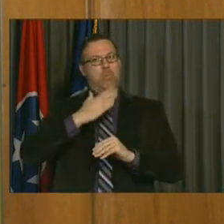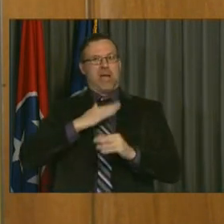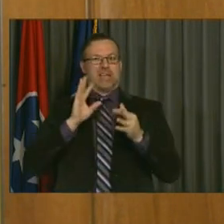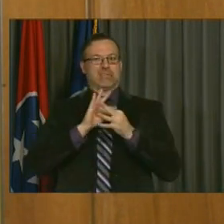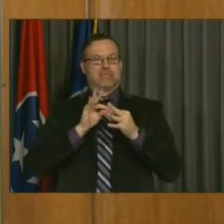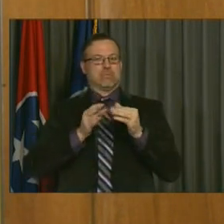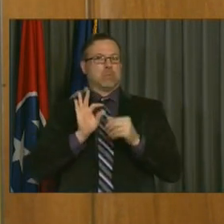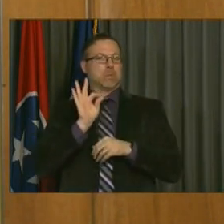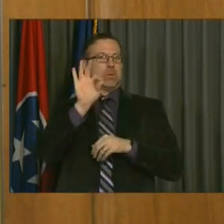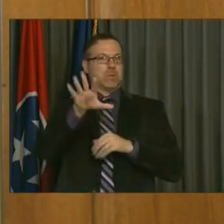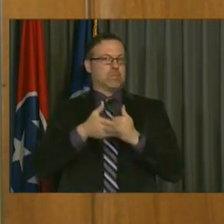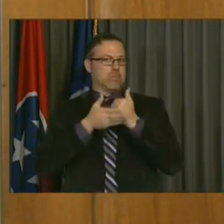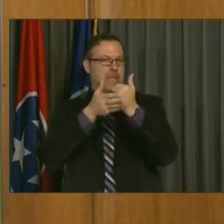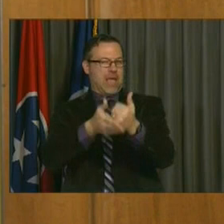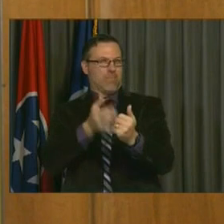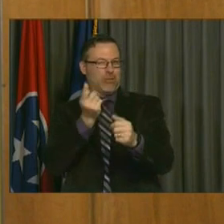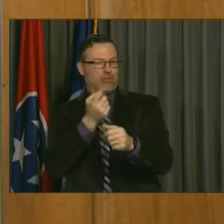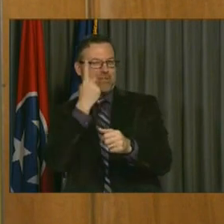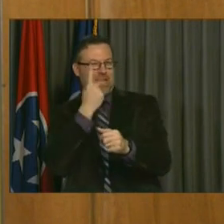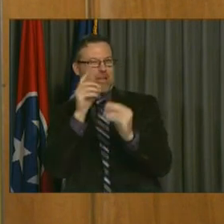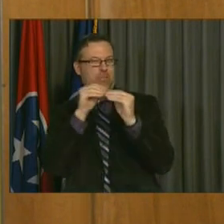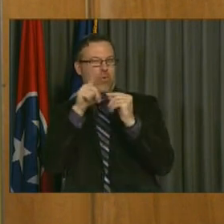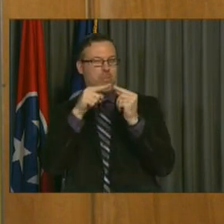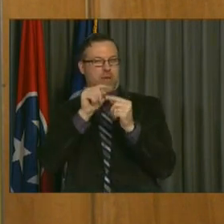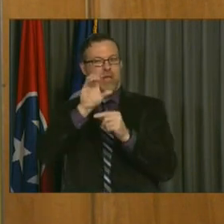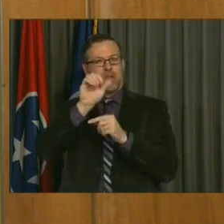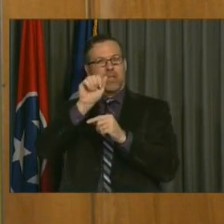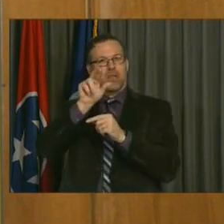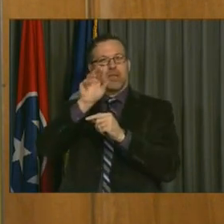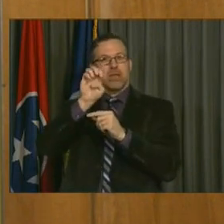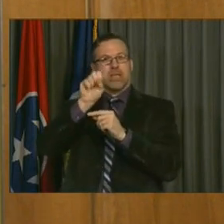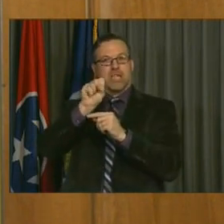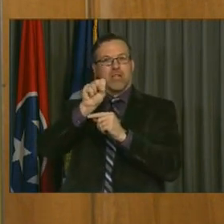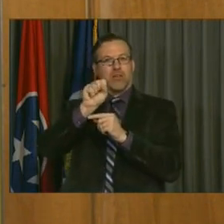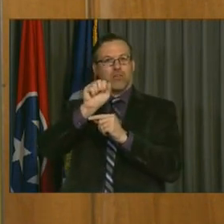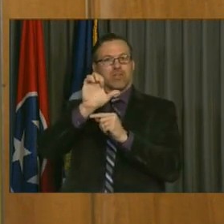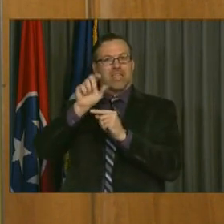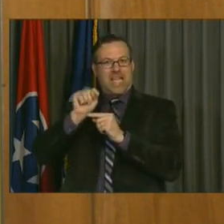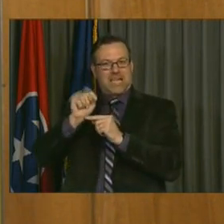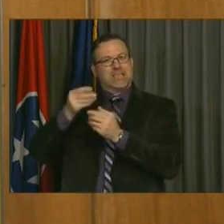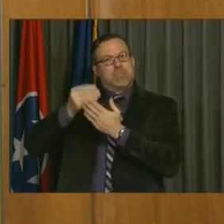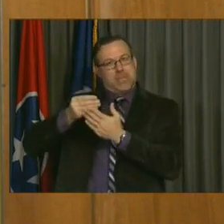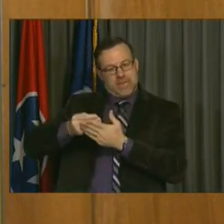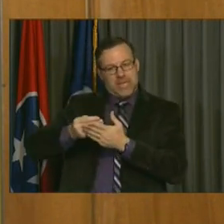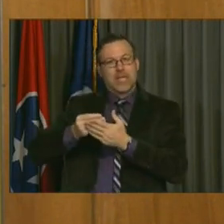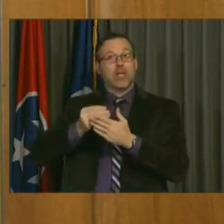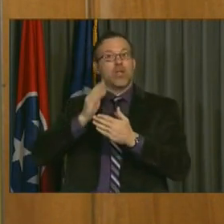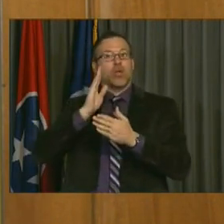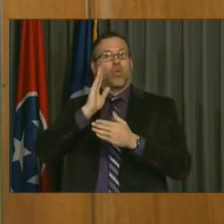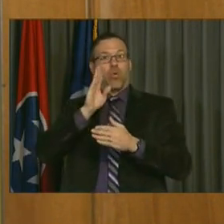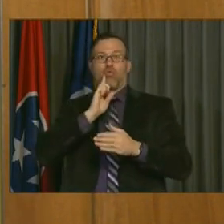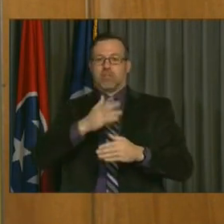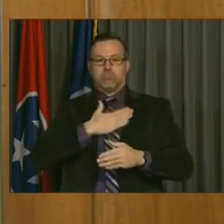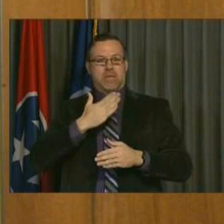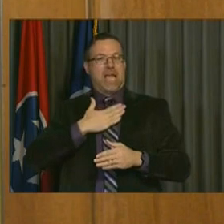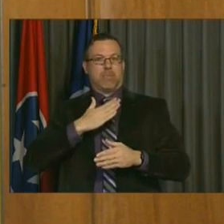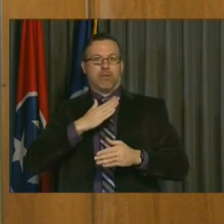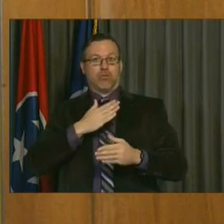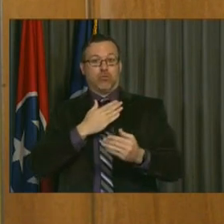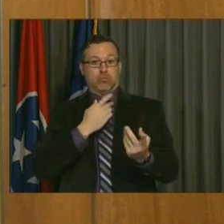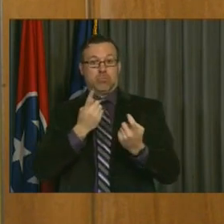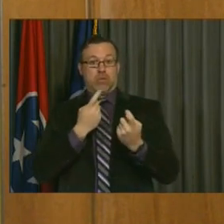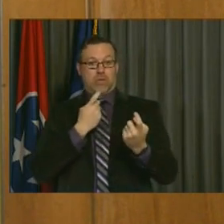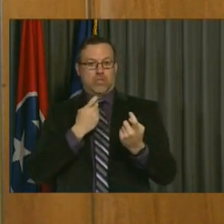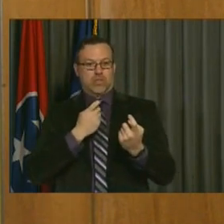we know of our CARES Act funding today. We will continue to seek more answers and we will answer your questions when those